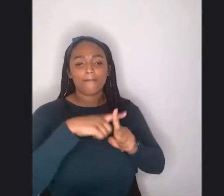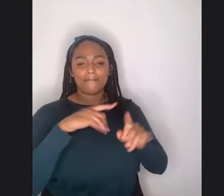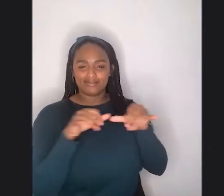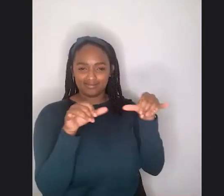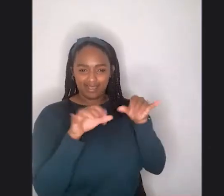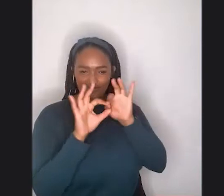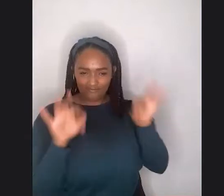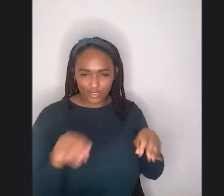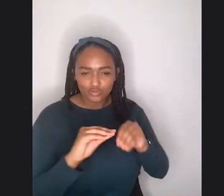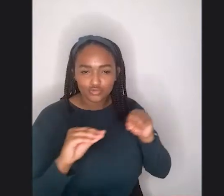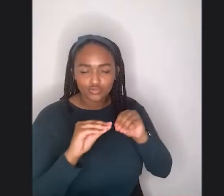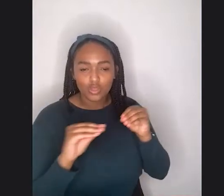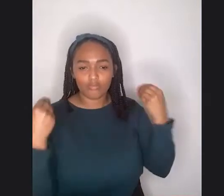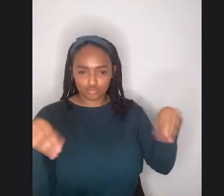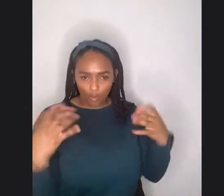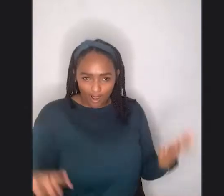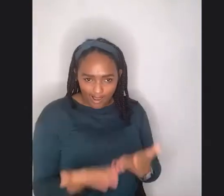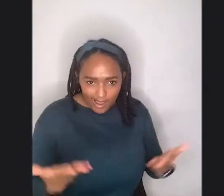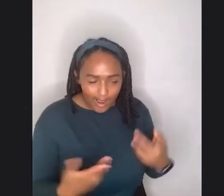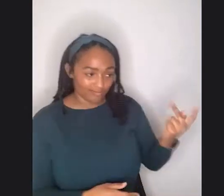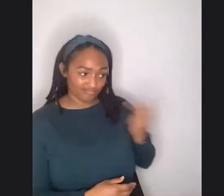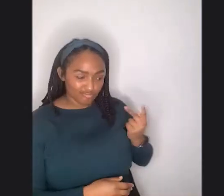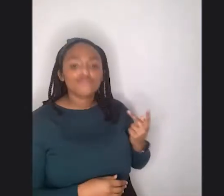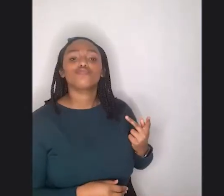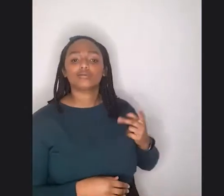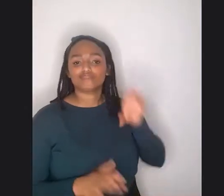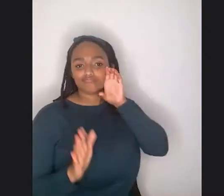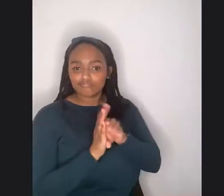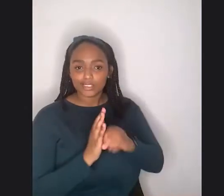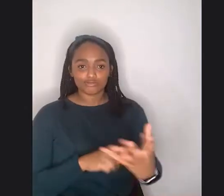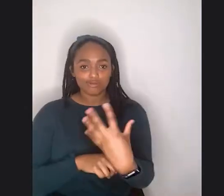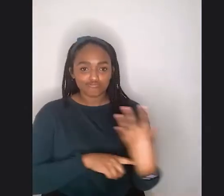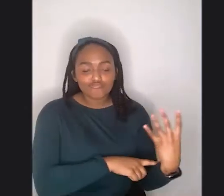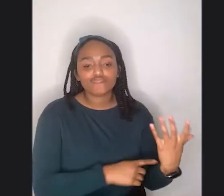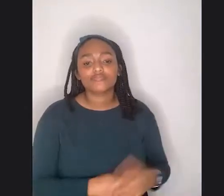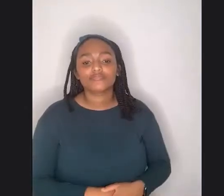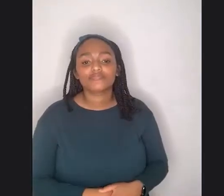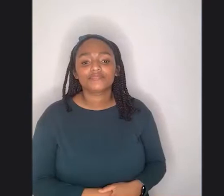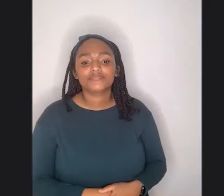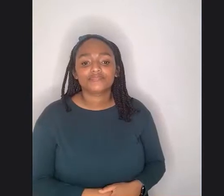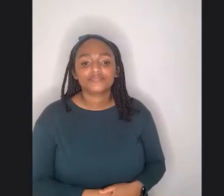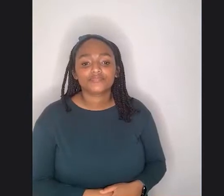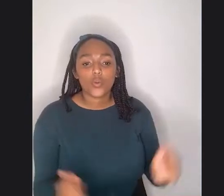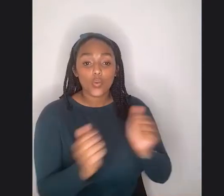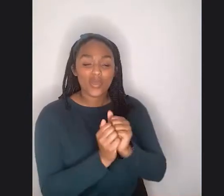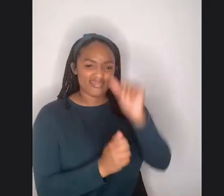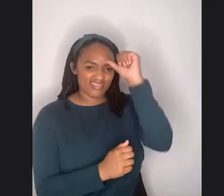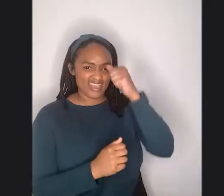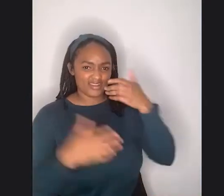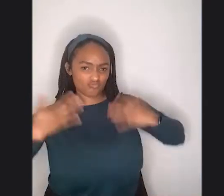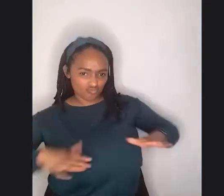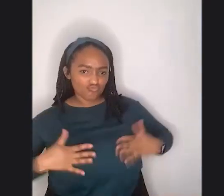yearly shoots together wearing our Indian outfits when Diwali is coming. Um, my husband